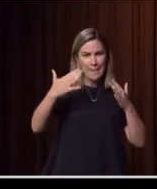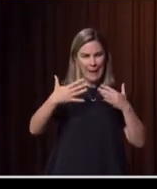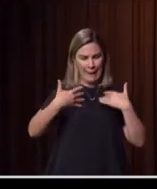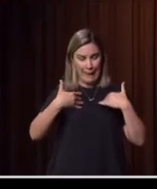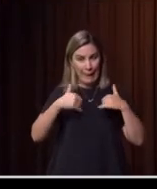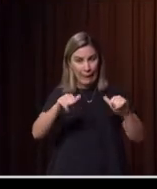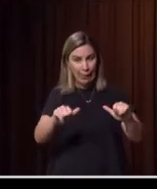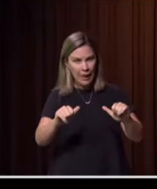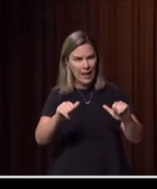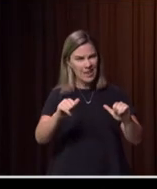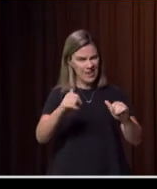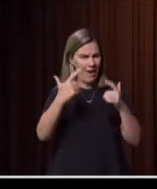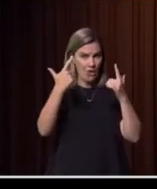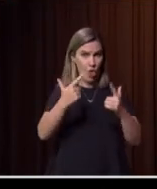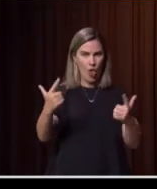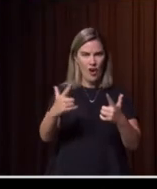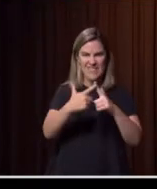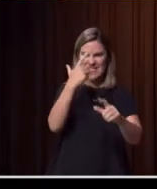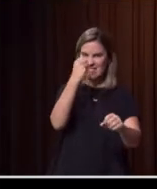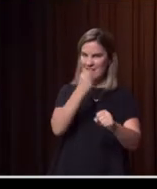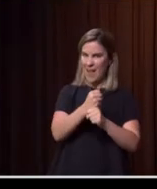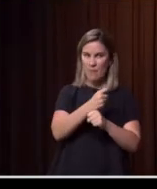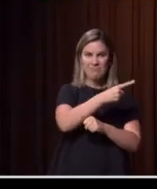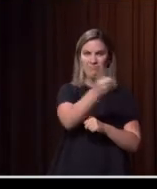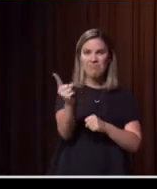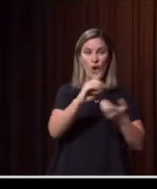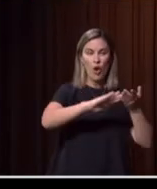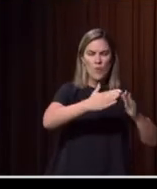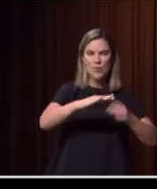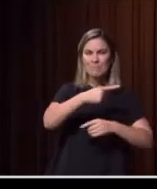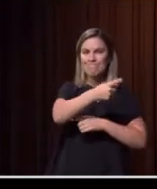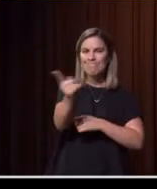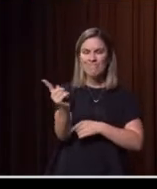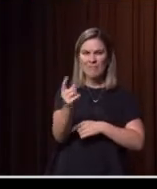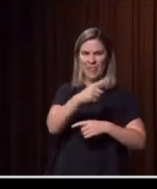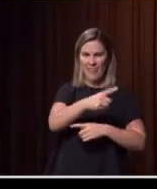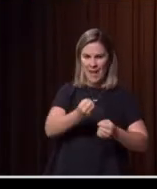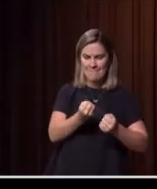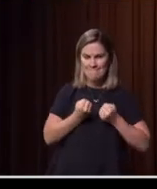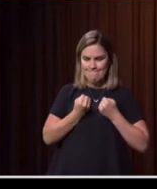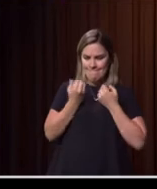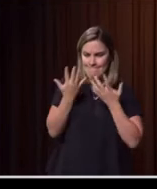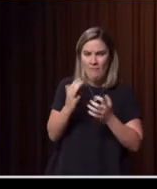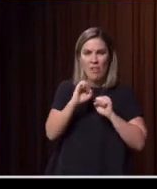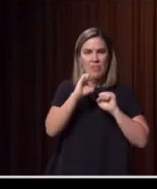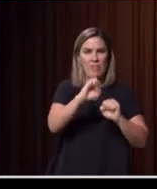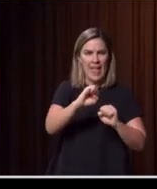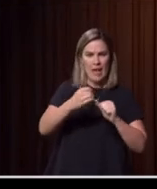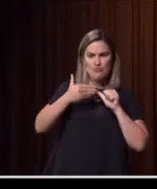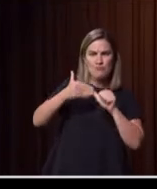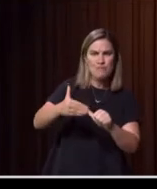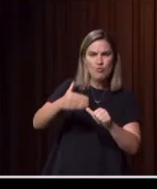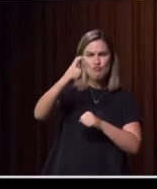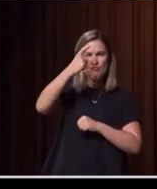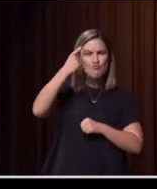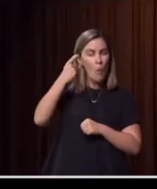communities that have actually expressed themselves and articulated what their responses have been to trauma. What have you found in some of